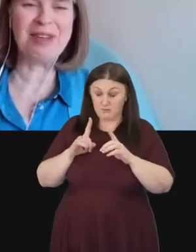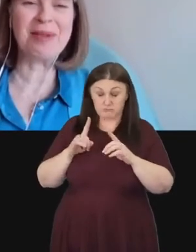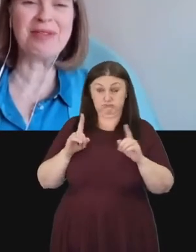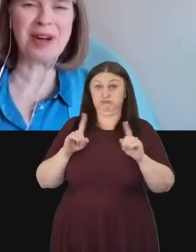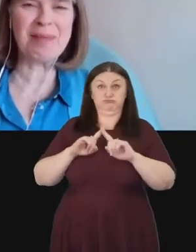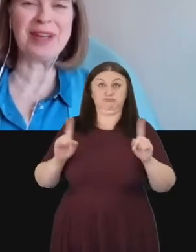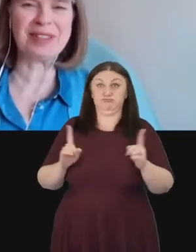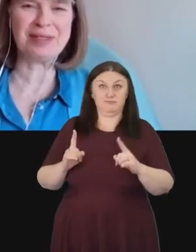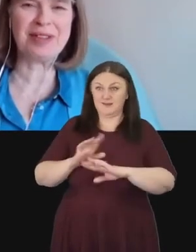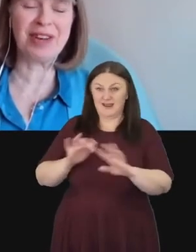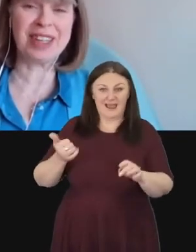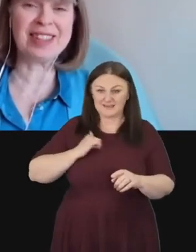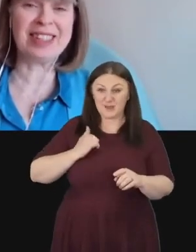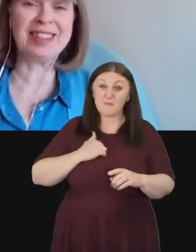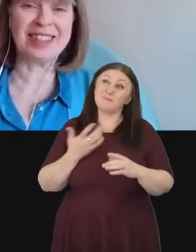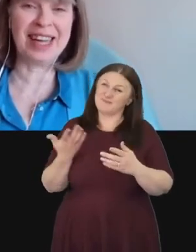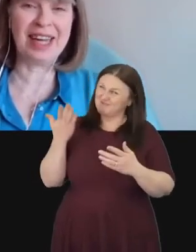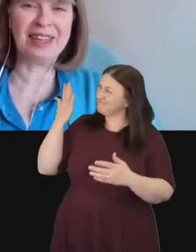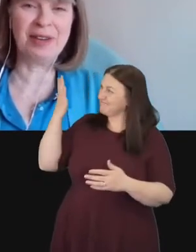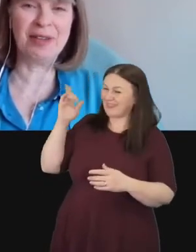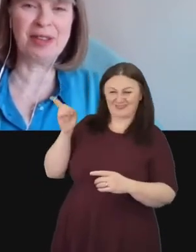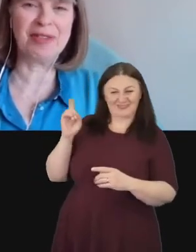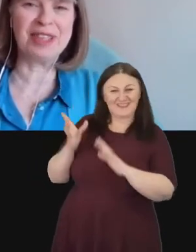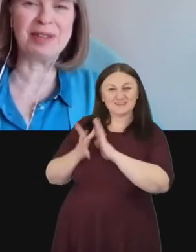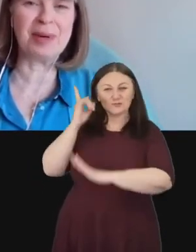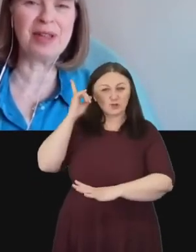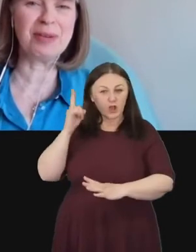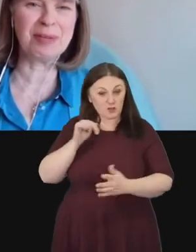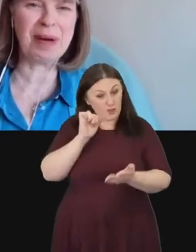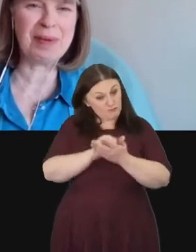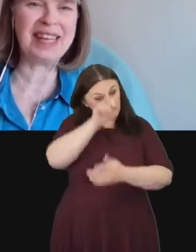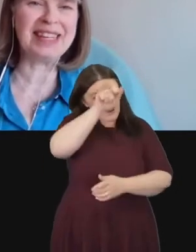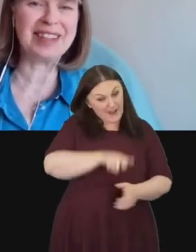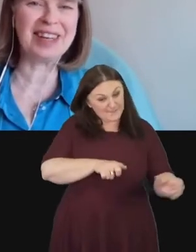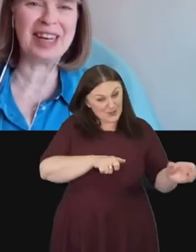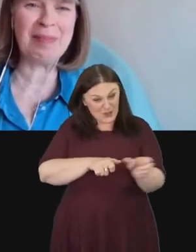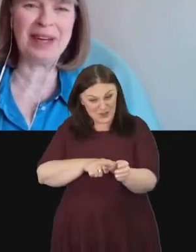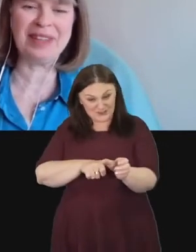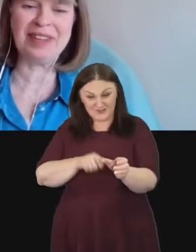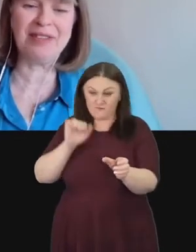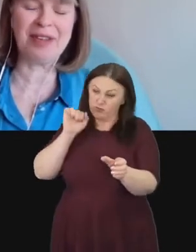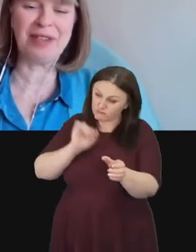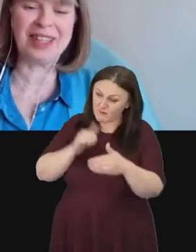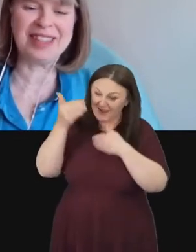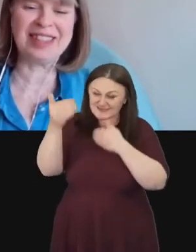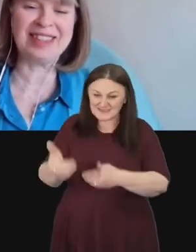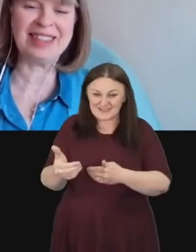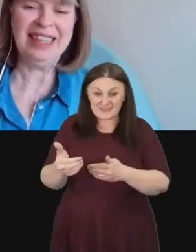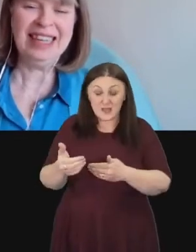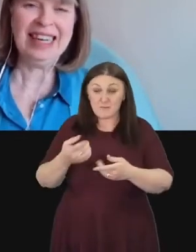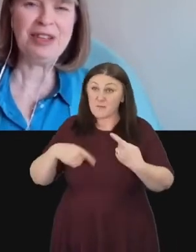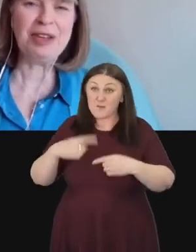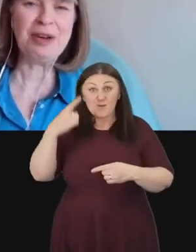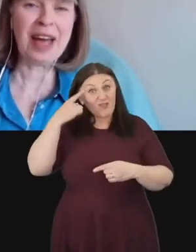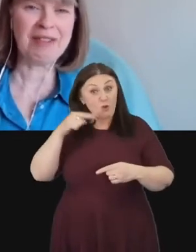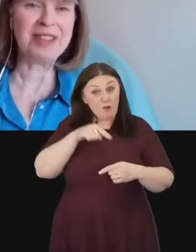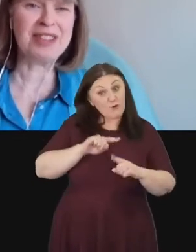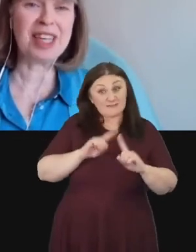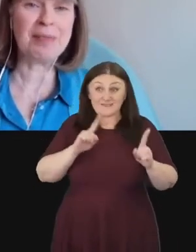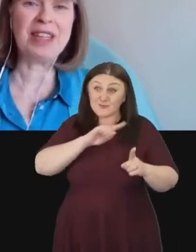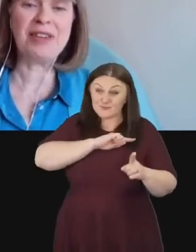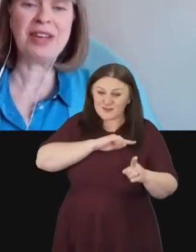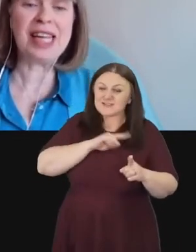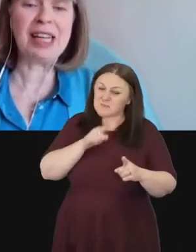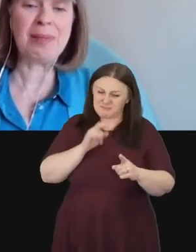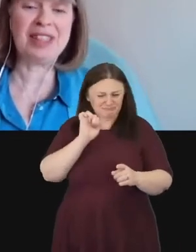isn't it, that you were the right person for the right season, not for the reasons we thought maybe entirely, but for the right season. You have,